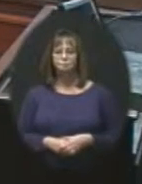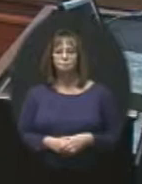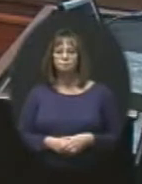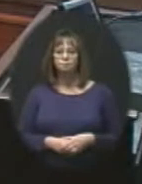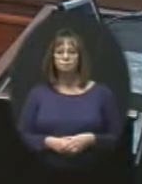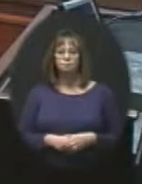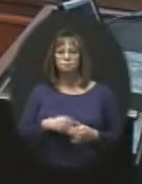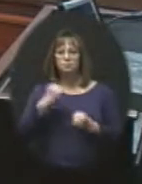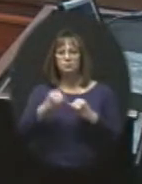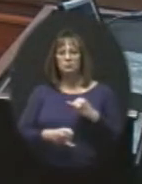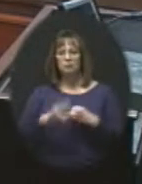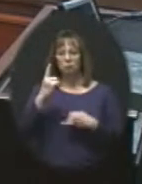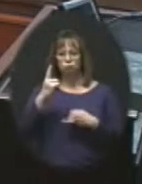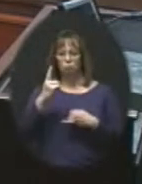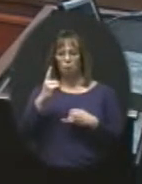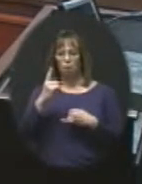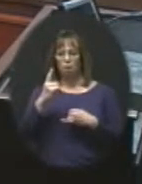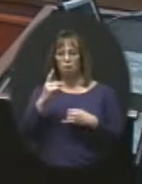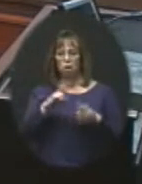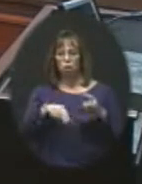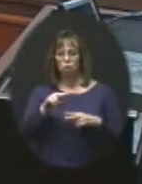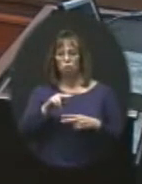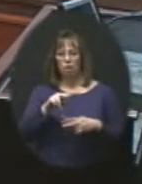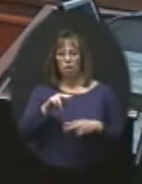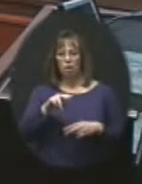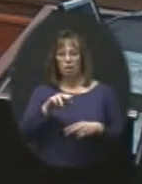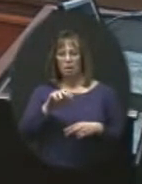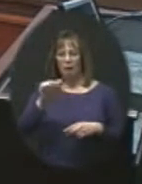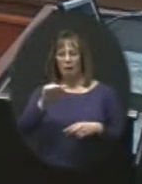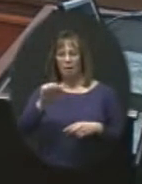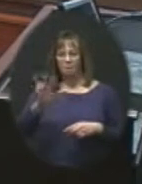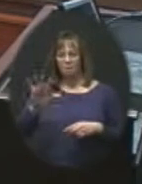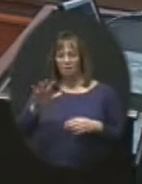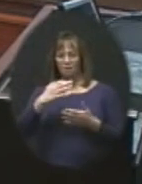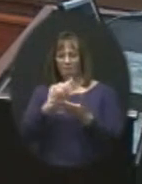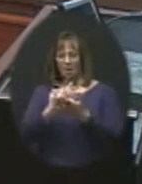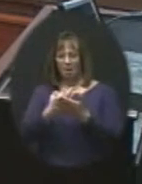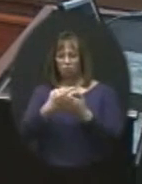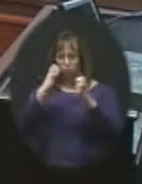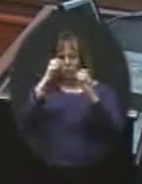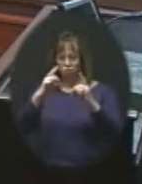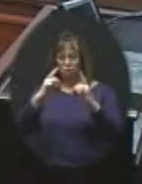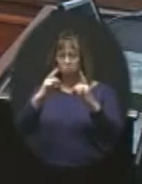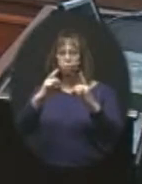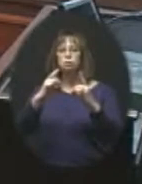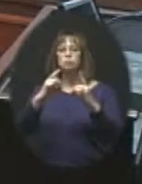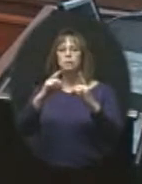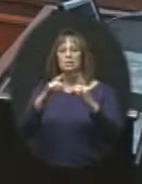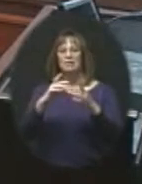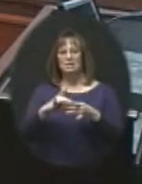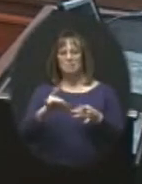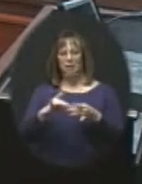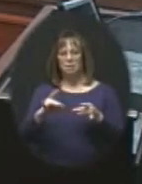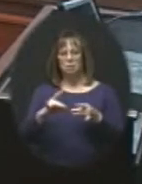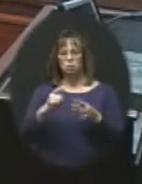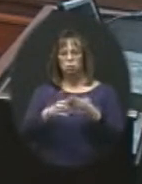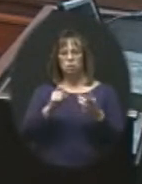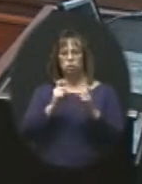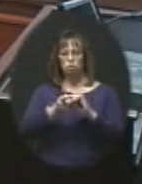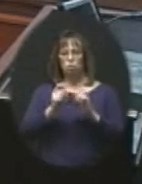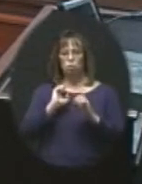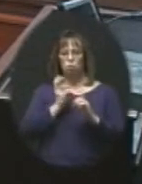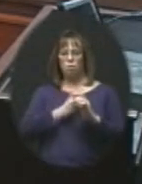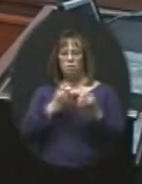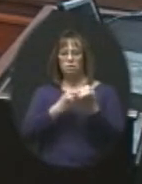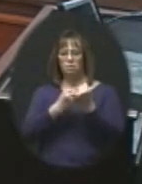The last one, looking at A5, financial education. The statement here is what's changed is we